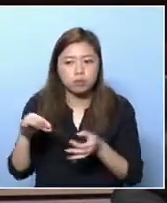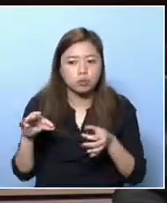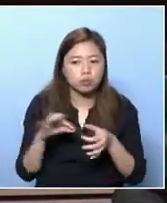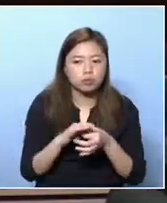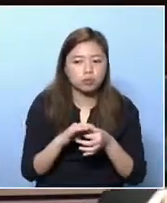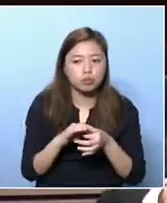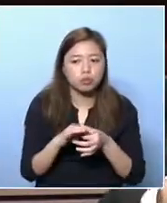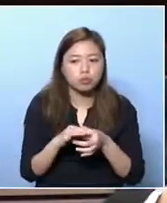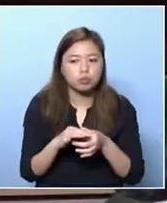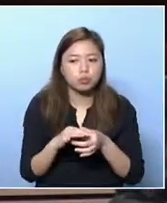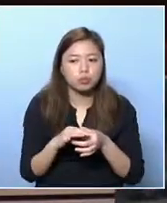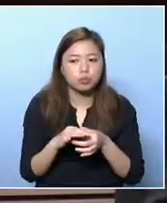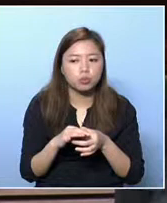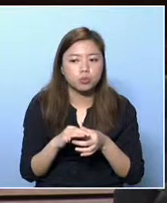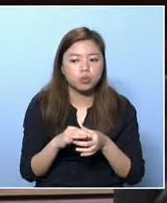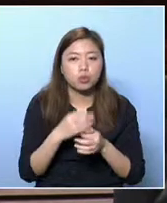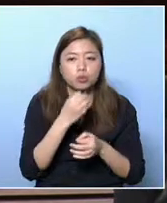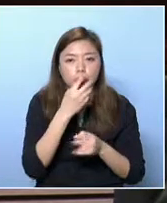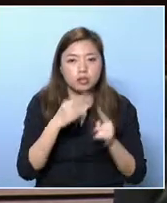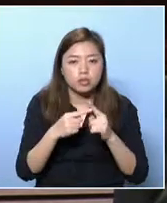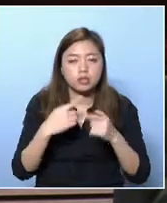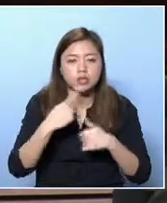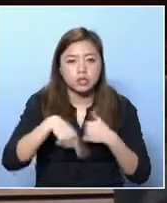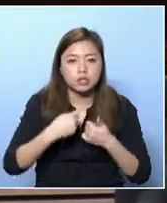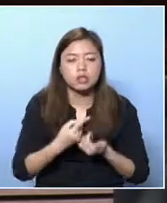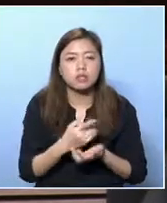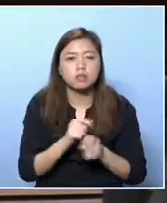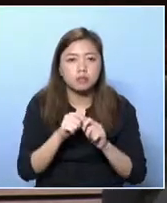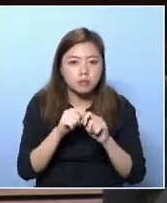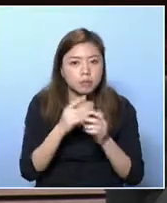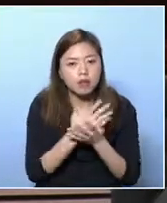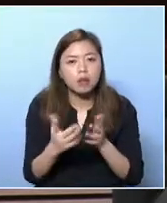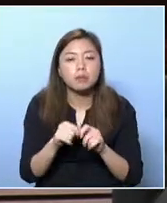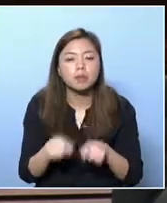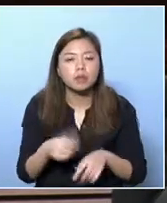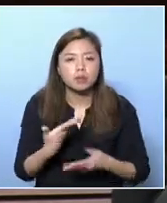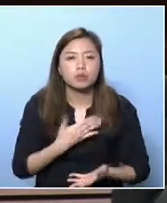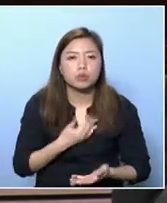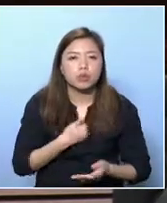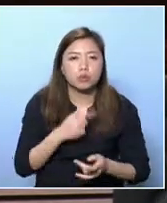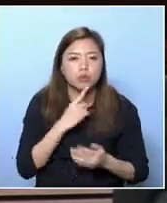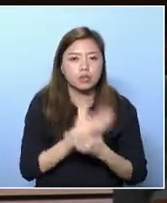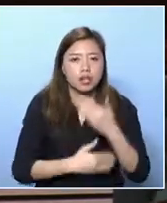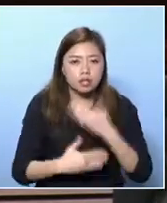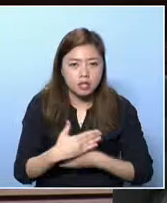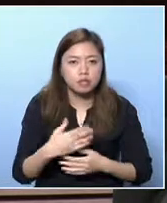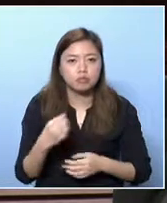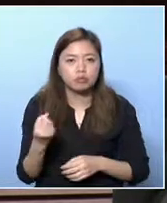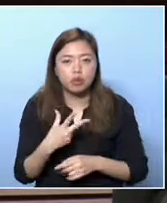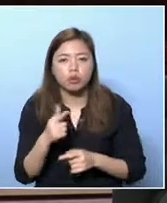on the health conditions of our population.